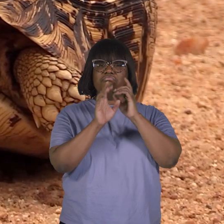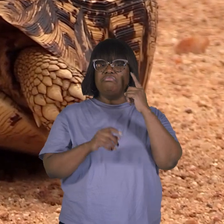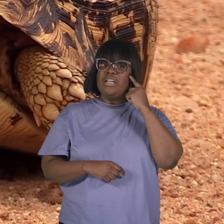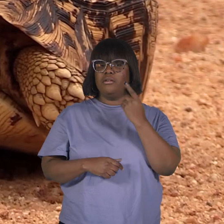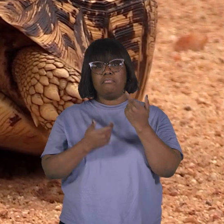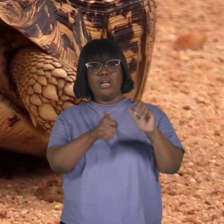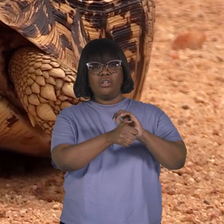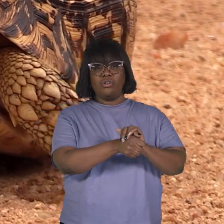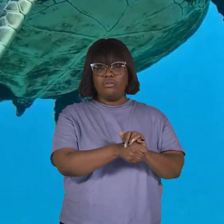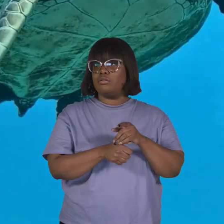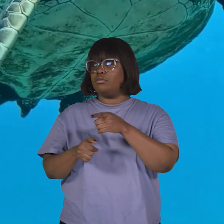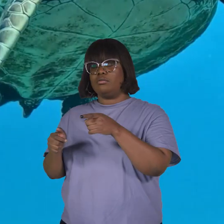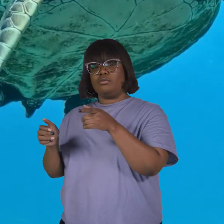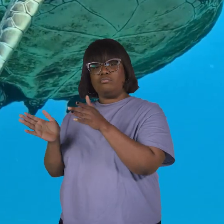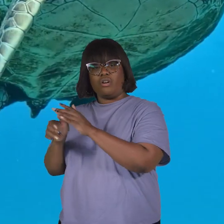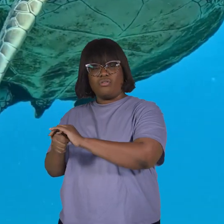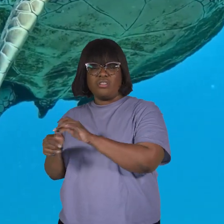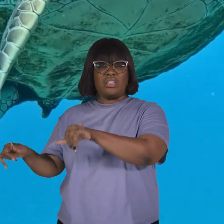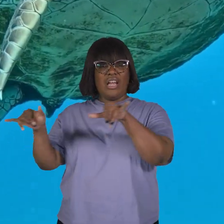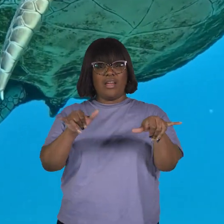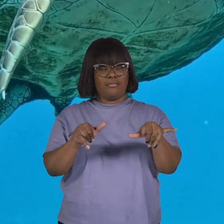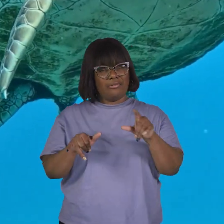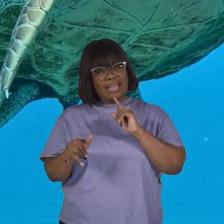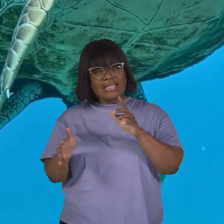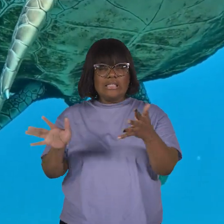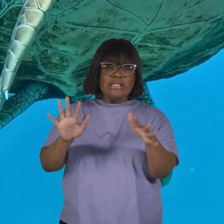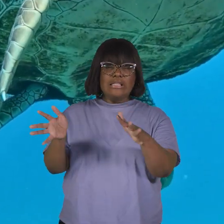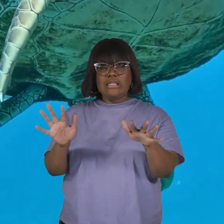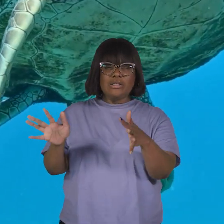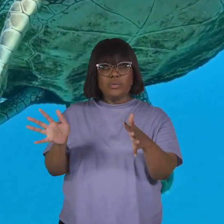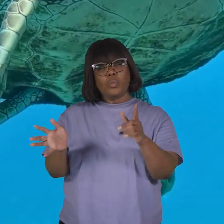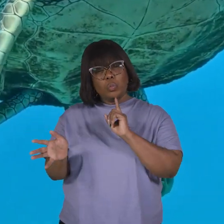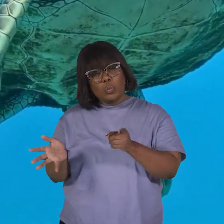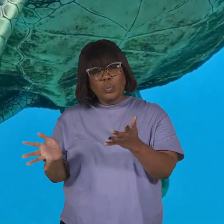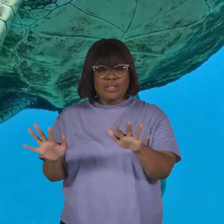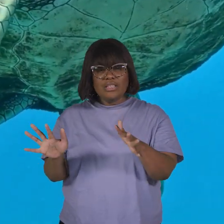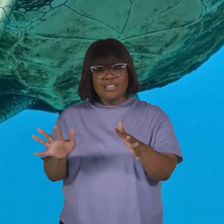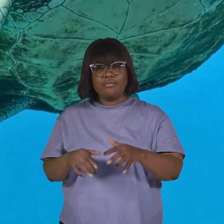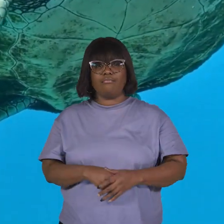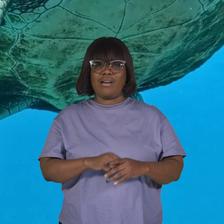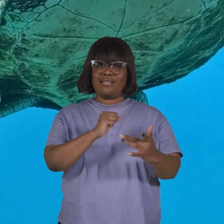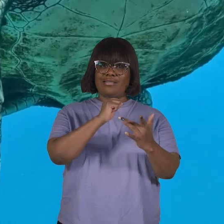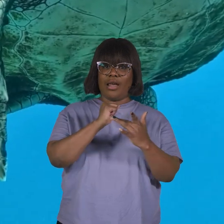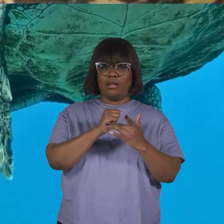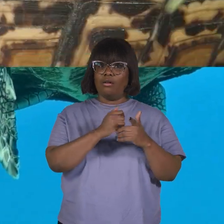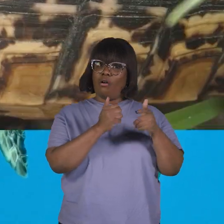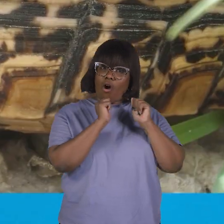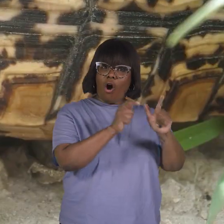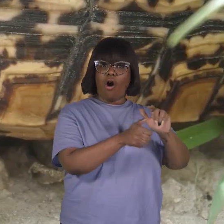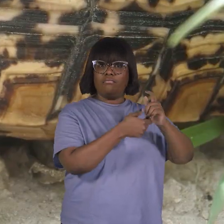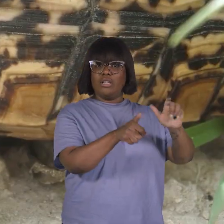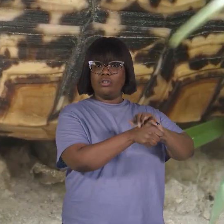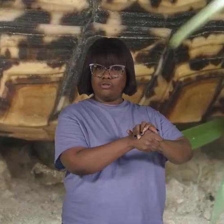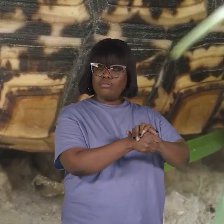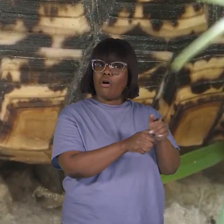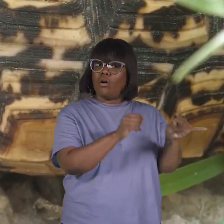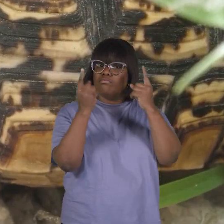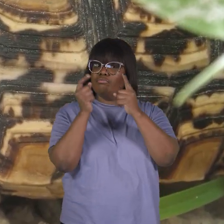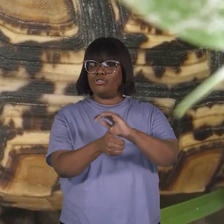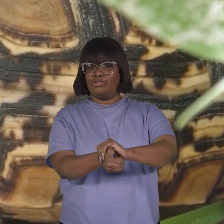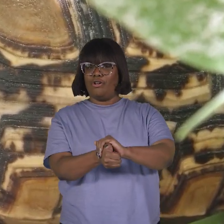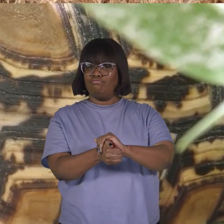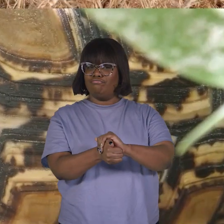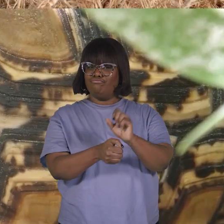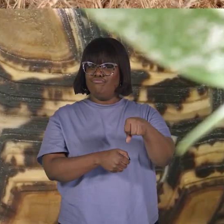Many people think a tortoise and a turtle are the same animal, but that is only kind of true. Technically, all